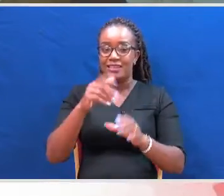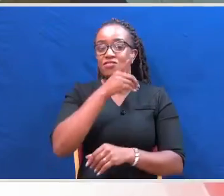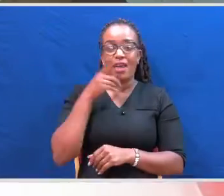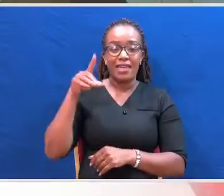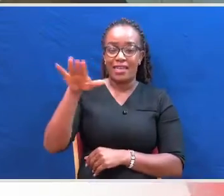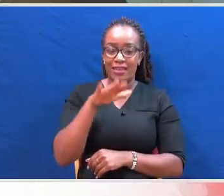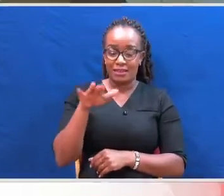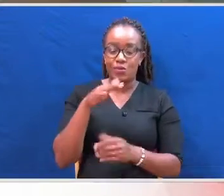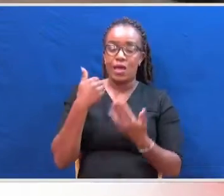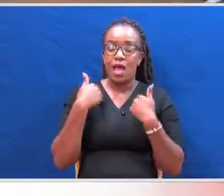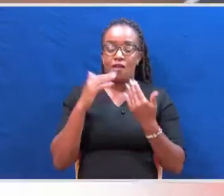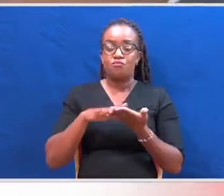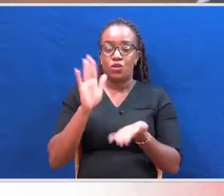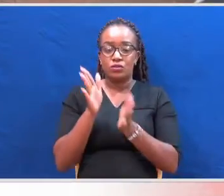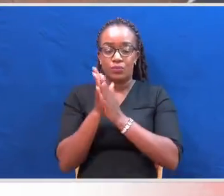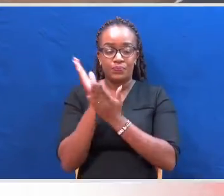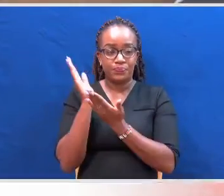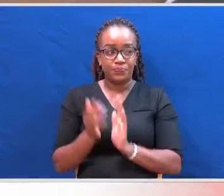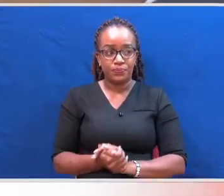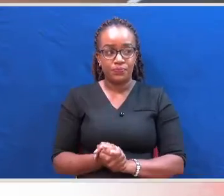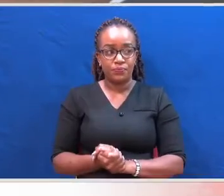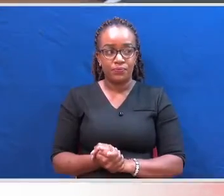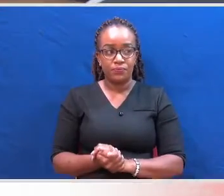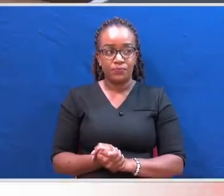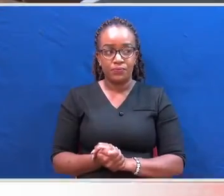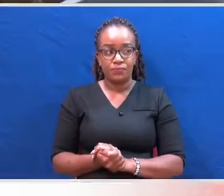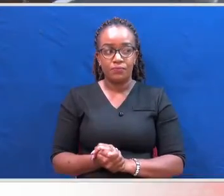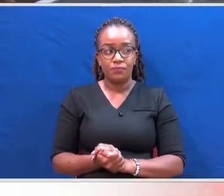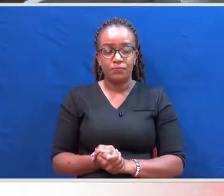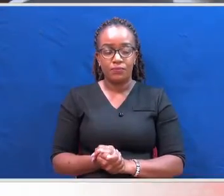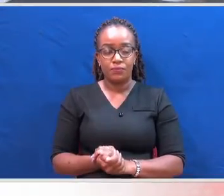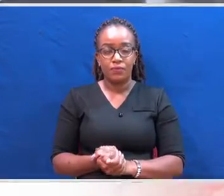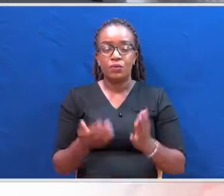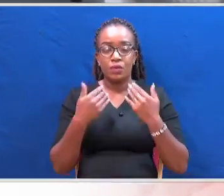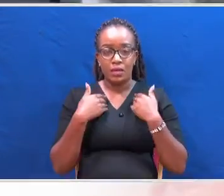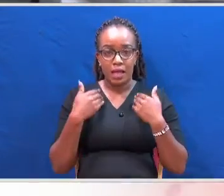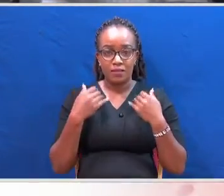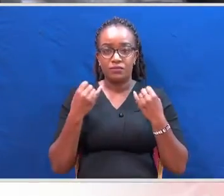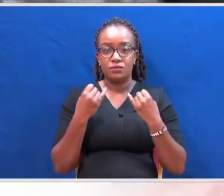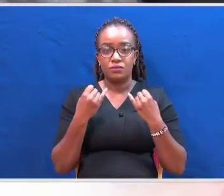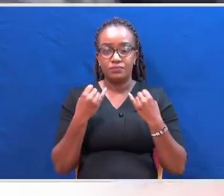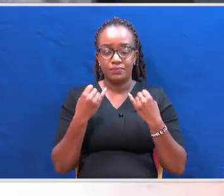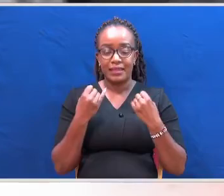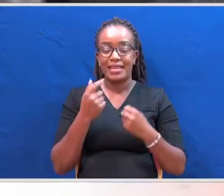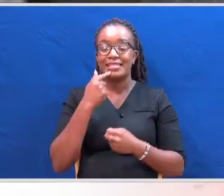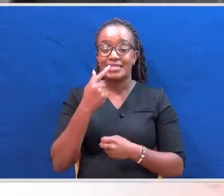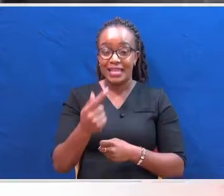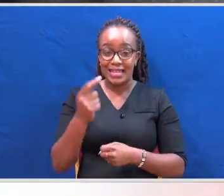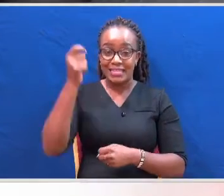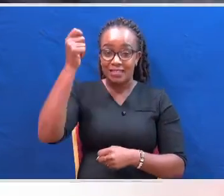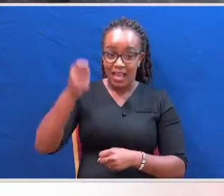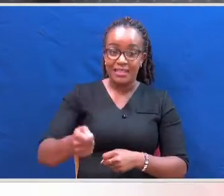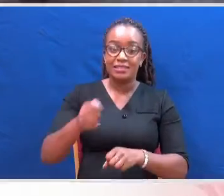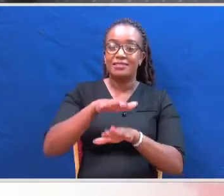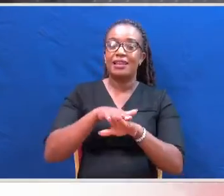the details. He has equally, as his siblings have done... They say justice delayed is justice